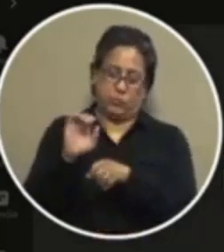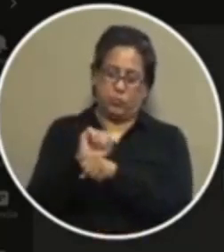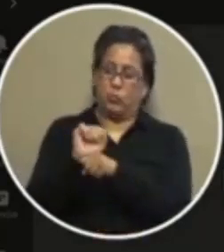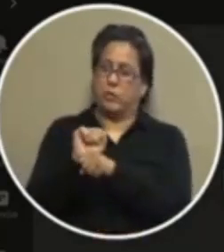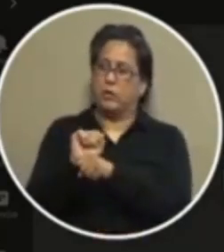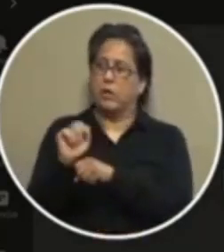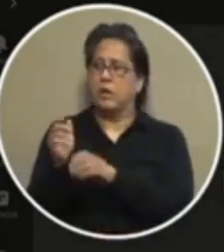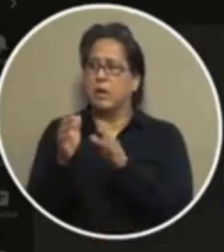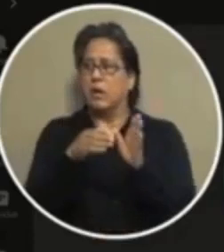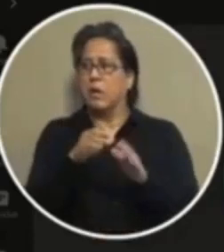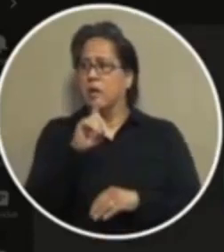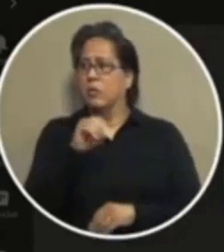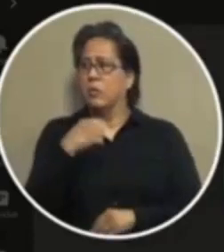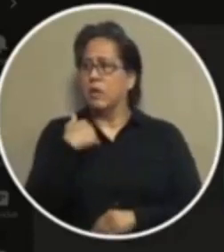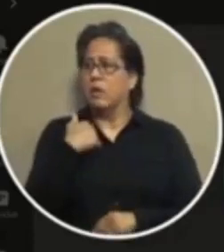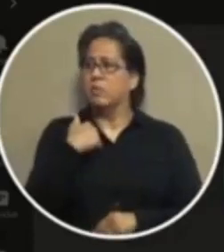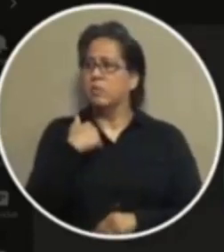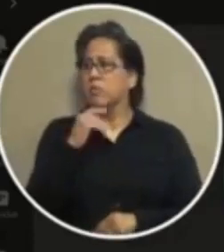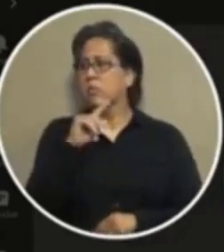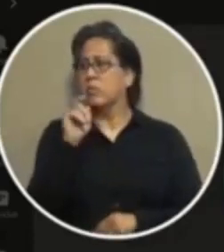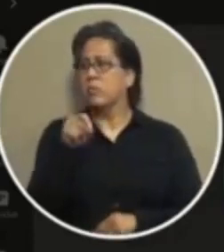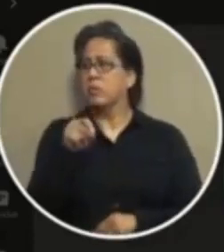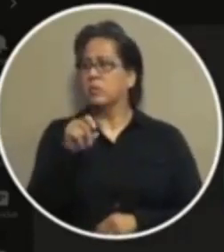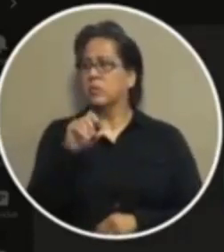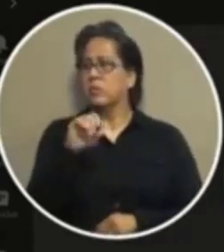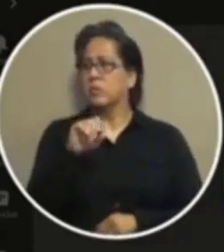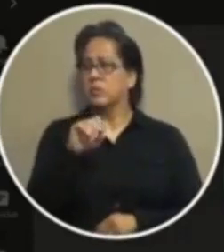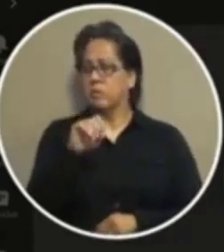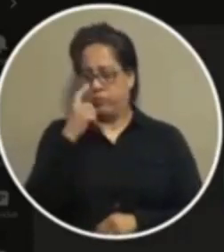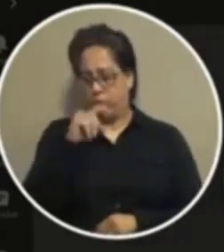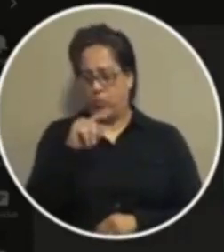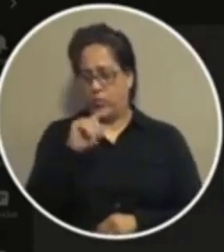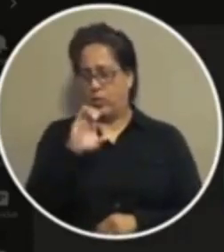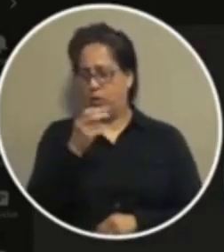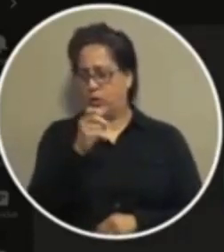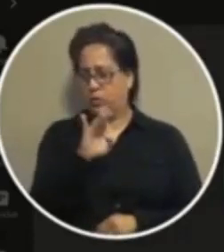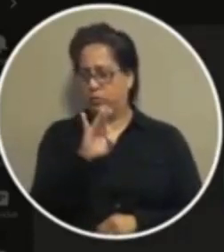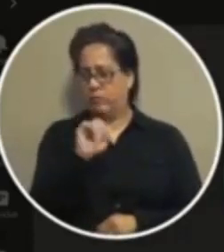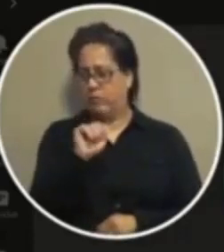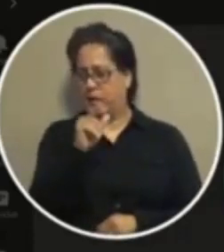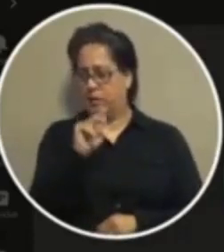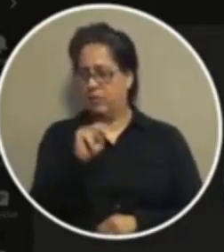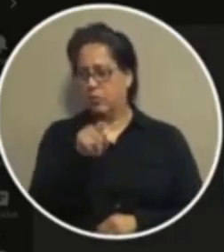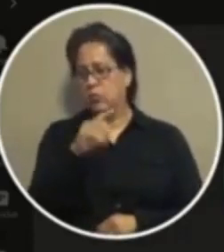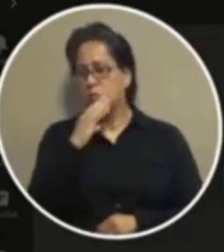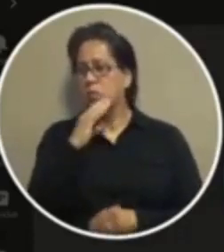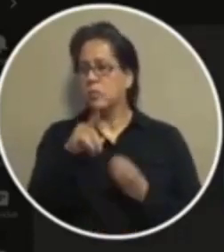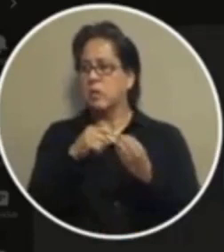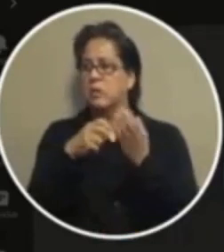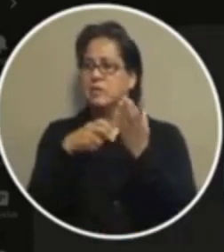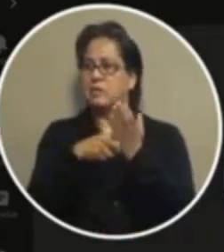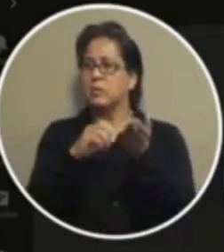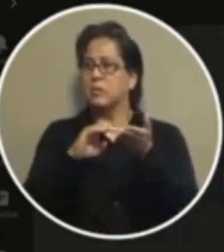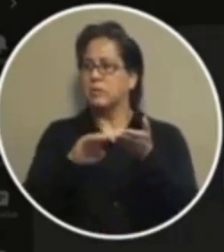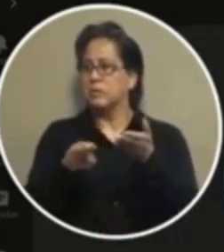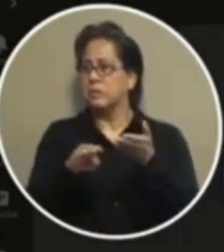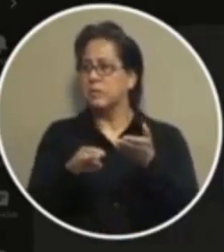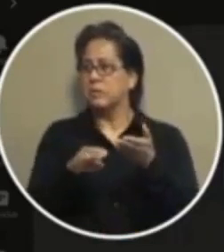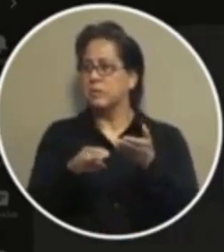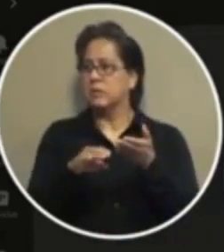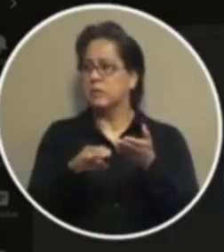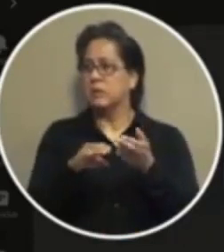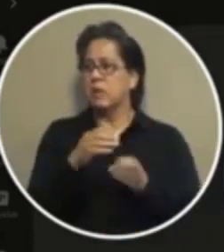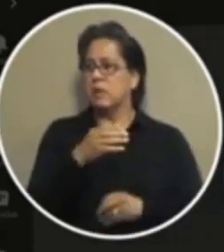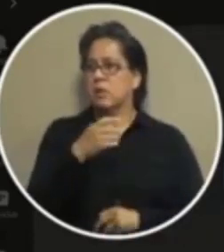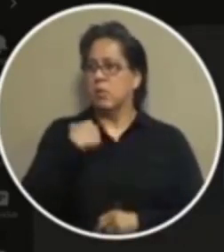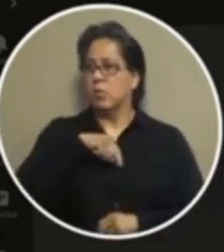i do have a question uh chief ellen you know you were talking about the site and release and um